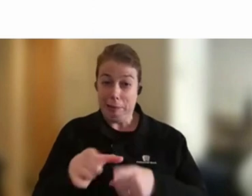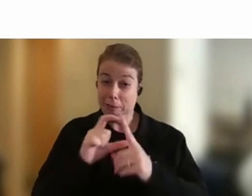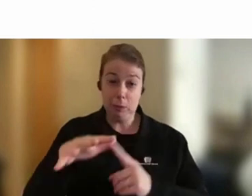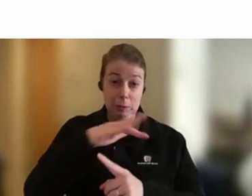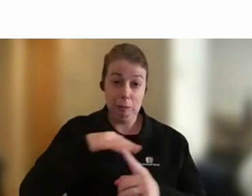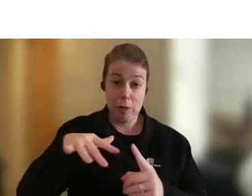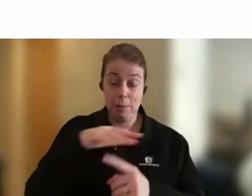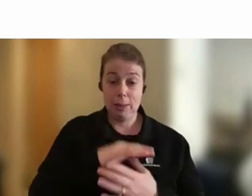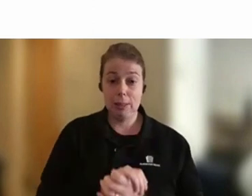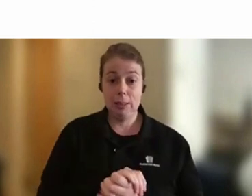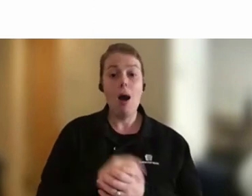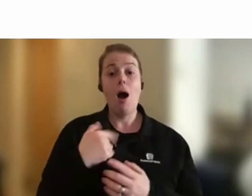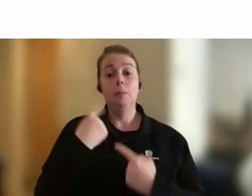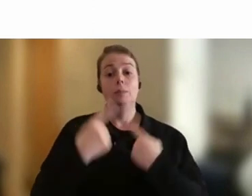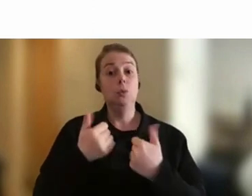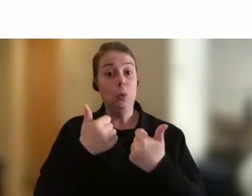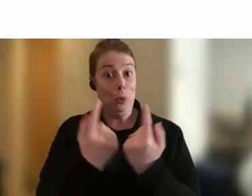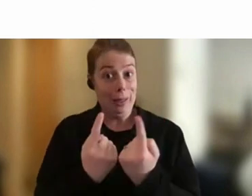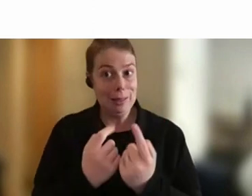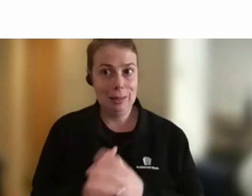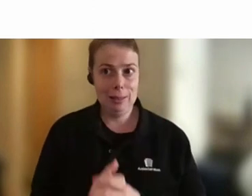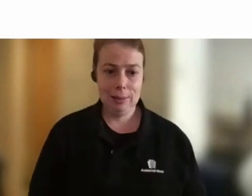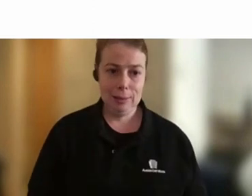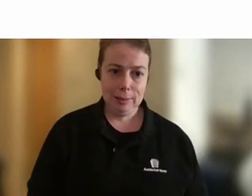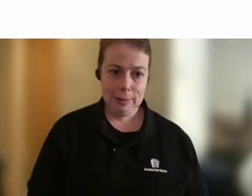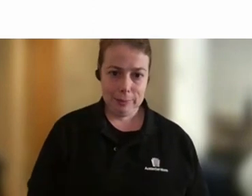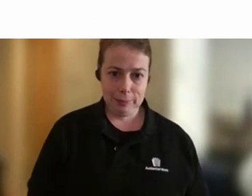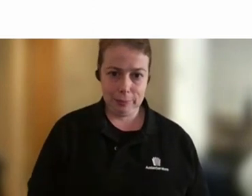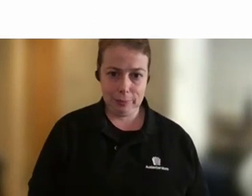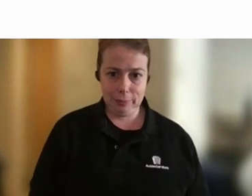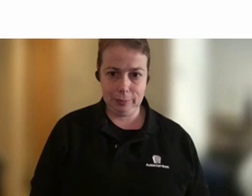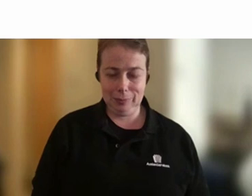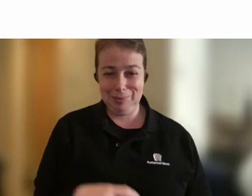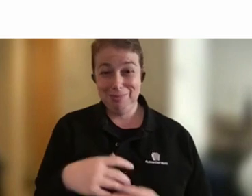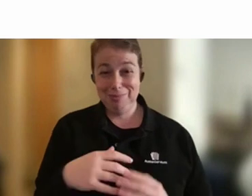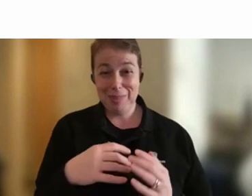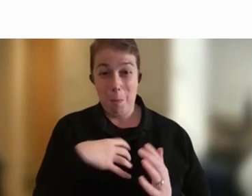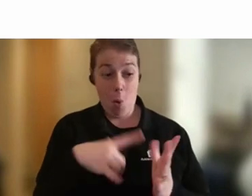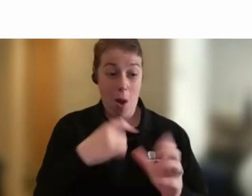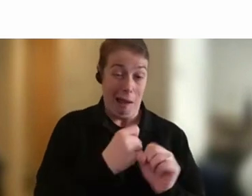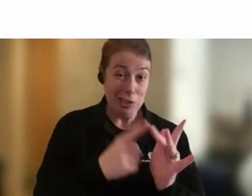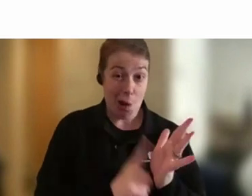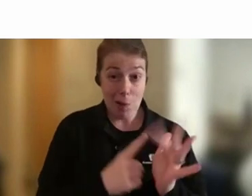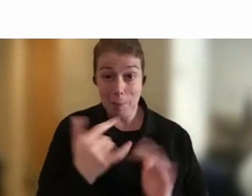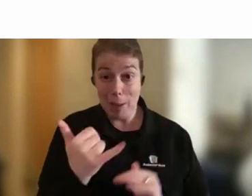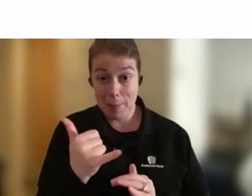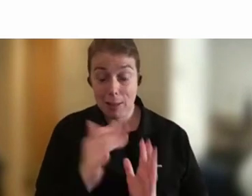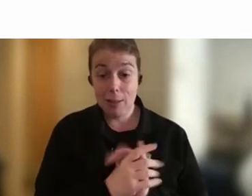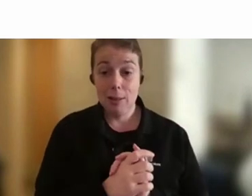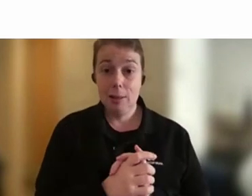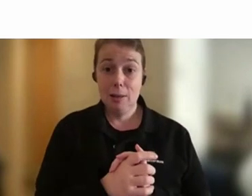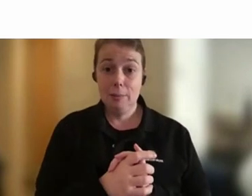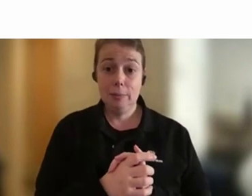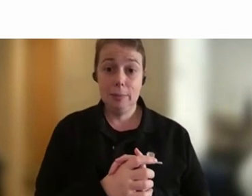So I'm telling you all the good things, but they're a bit more agile maybe. But we came up a year ago. I was the diversity,